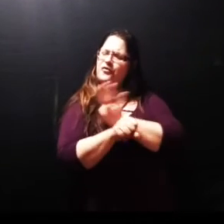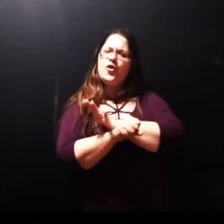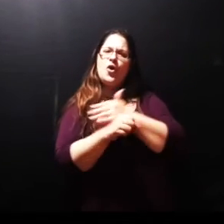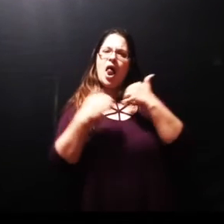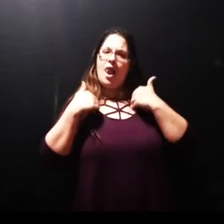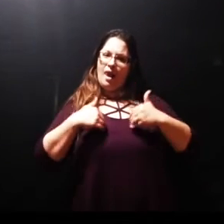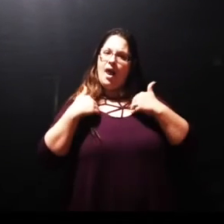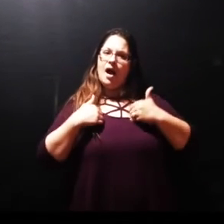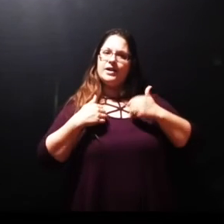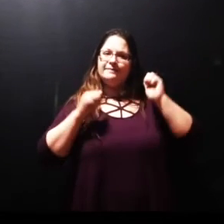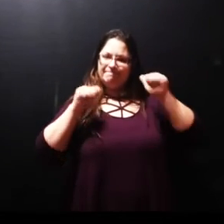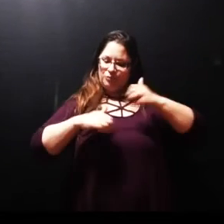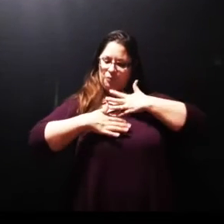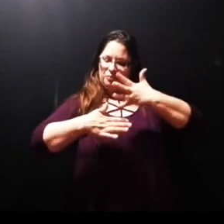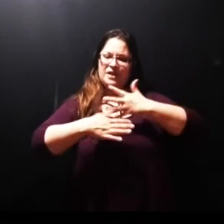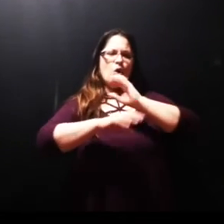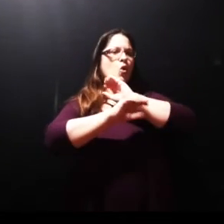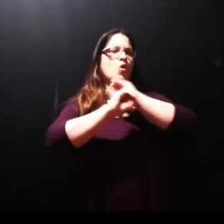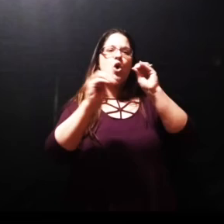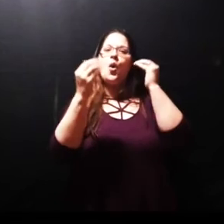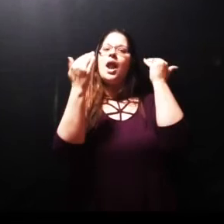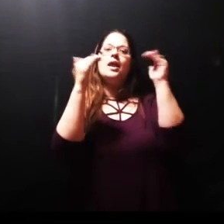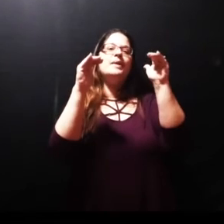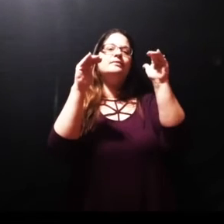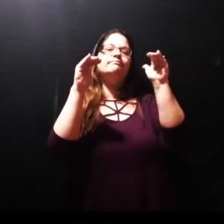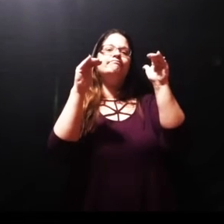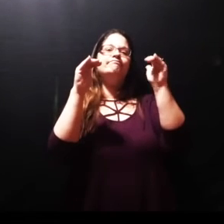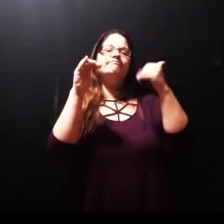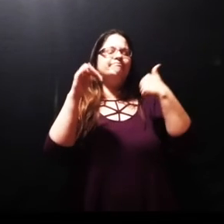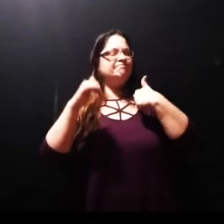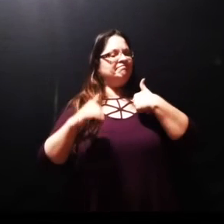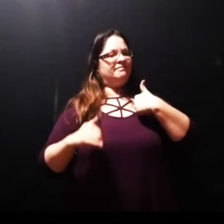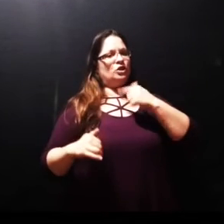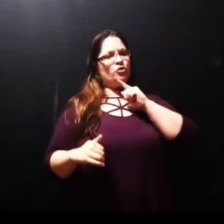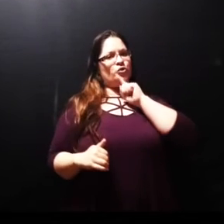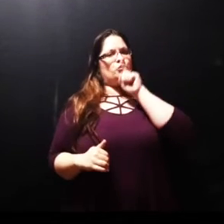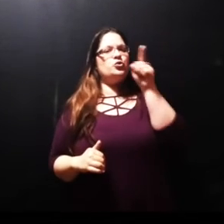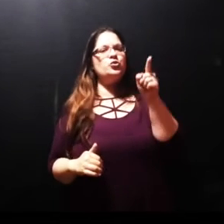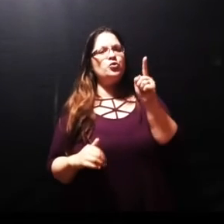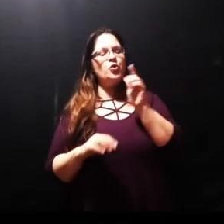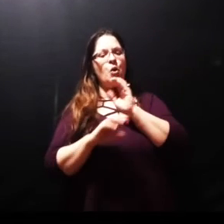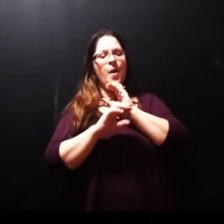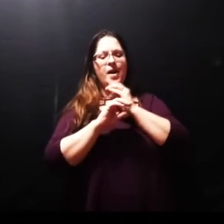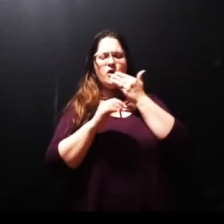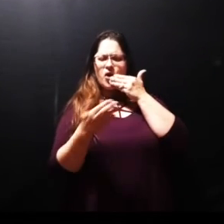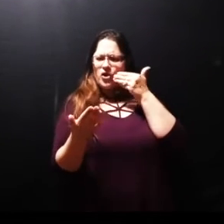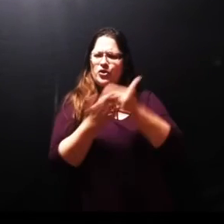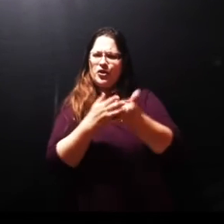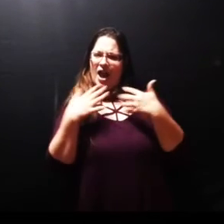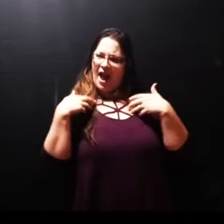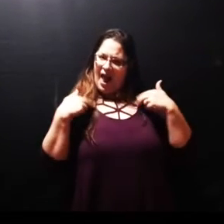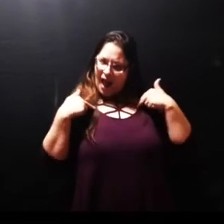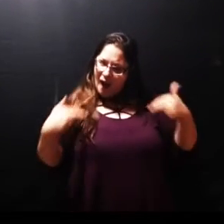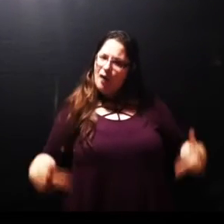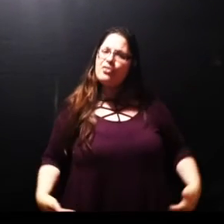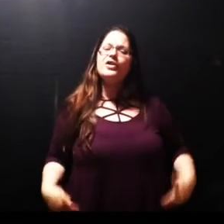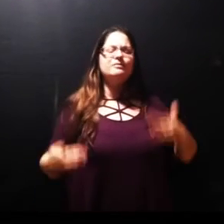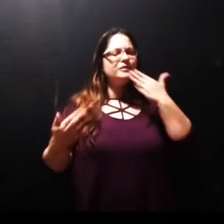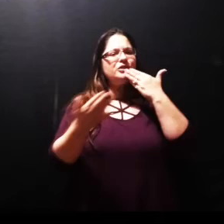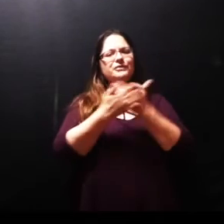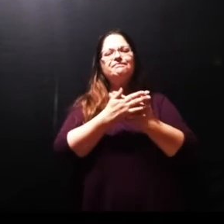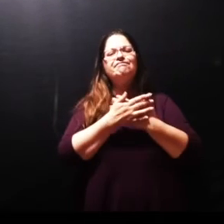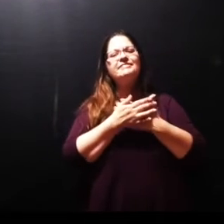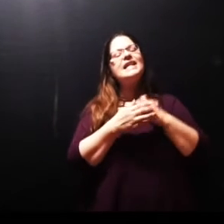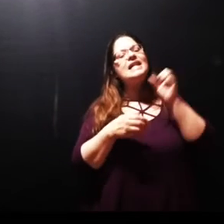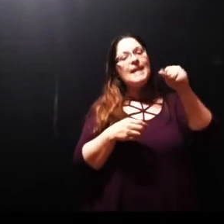you today with full lung capacity I'm standing before you with 100% assurance of good health and it's because of